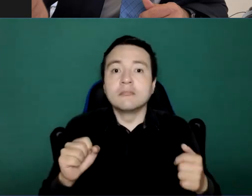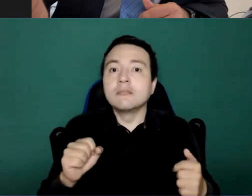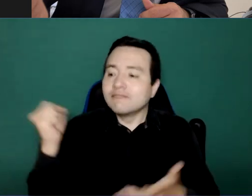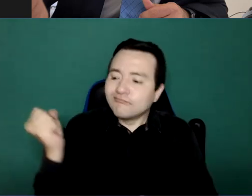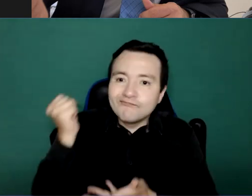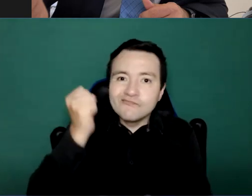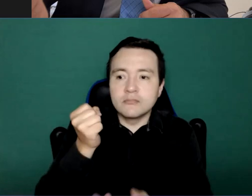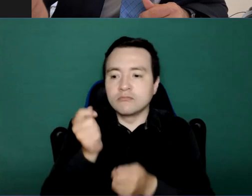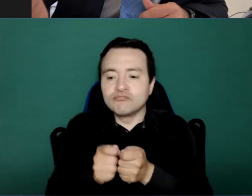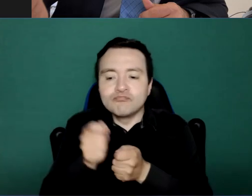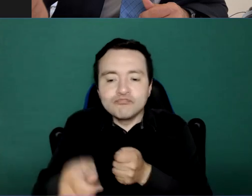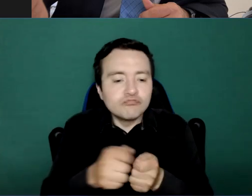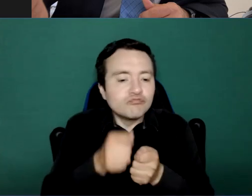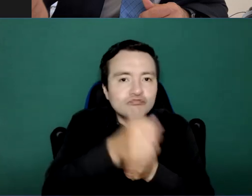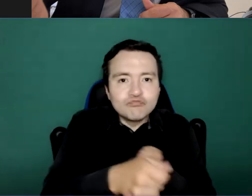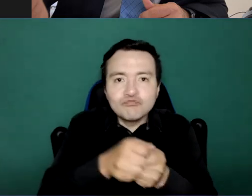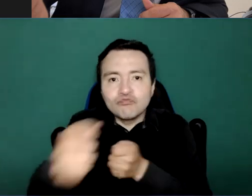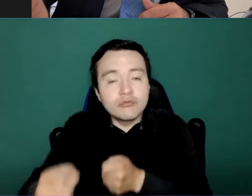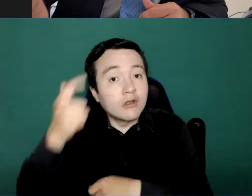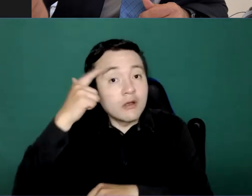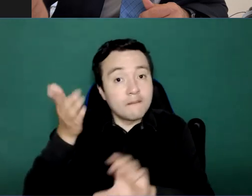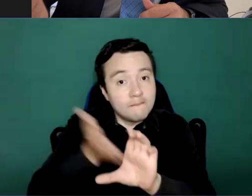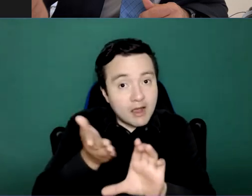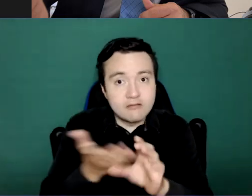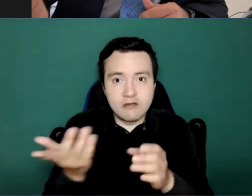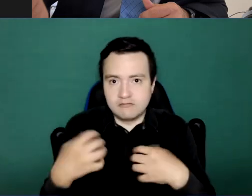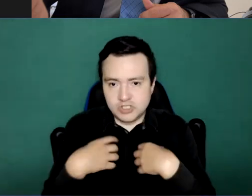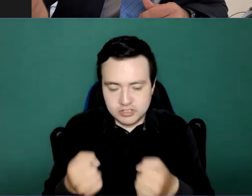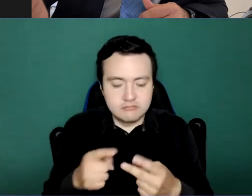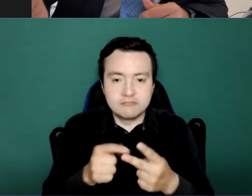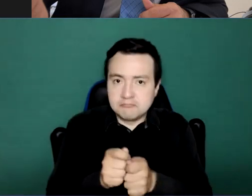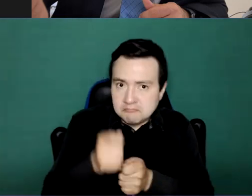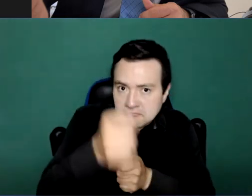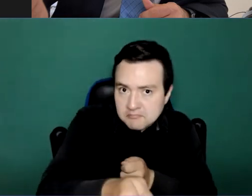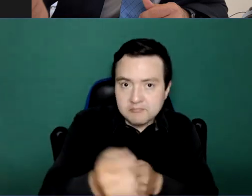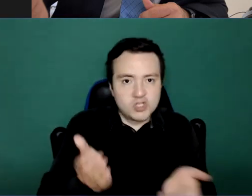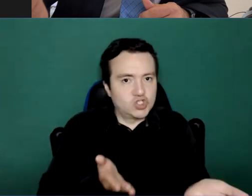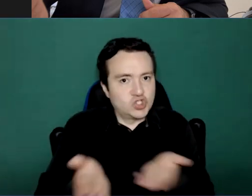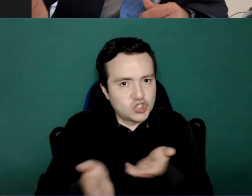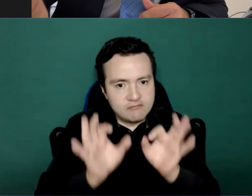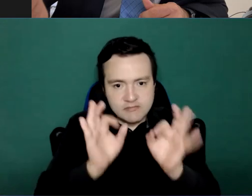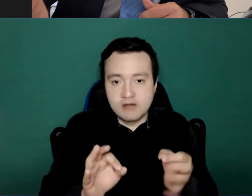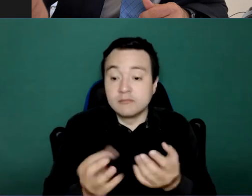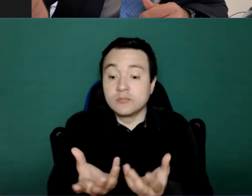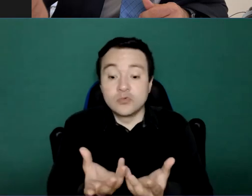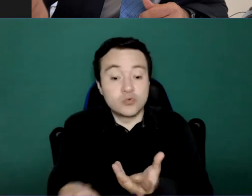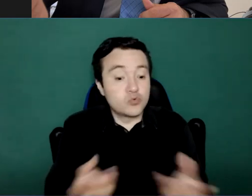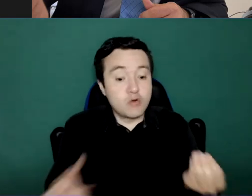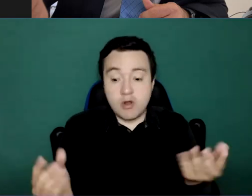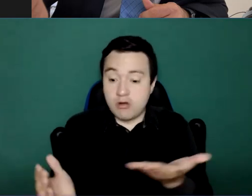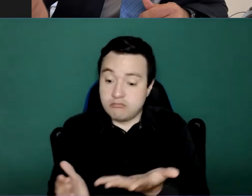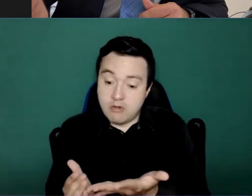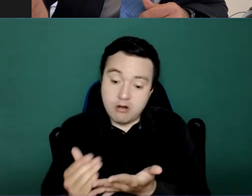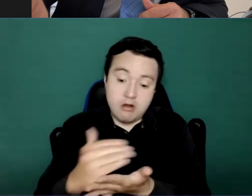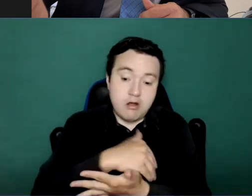service provision, the importance of multisectoral and whole of society approaches and critically, the need for political engagement at the highest